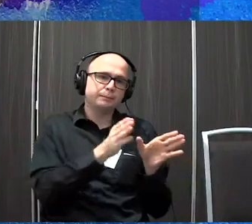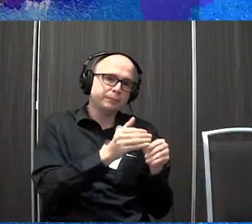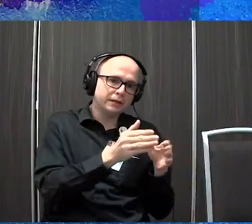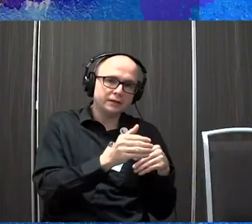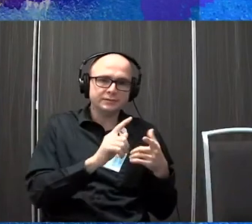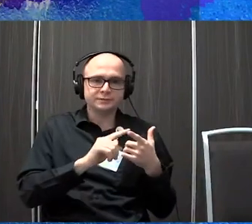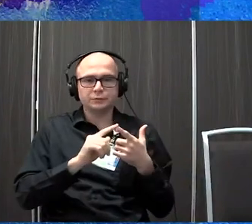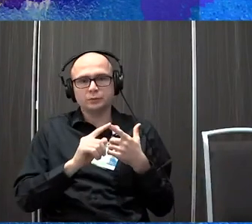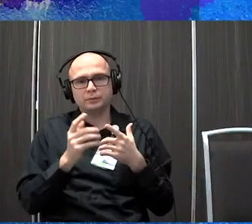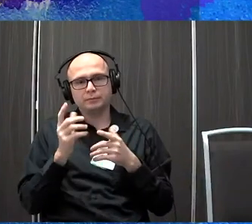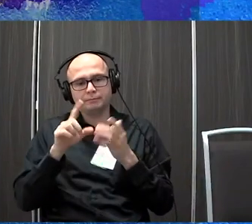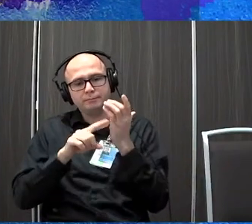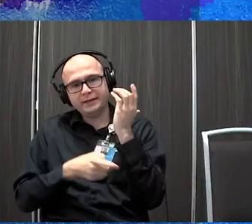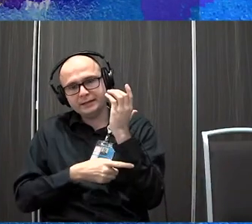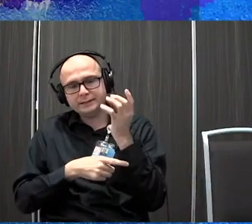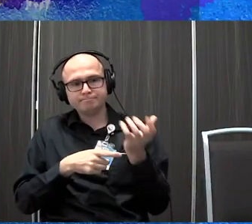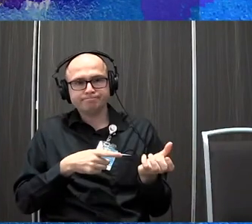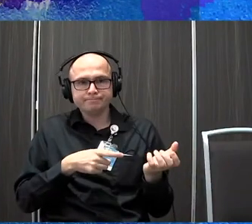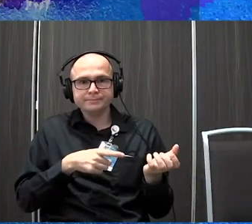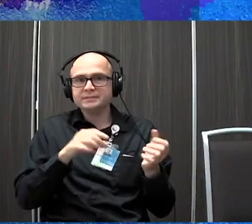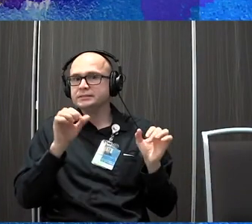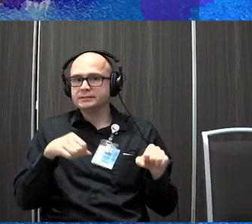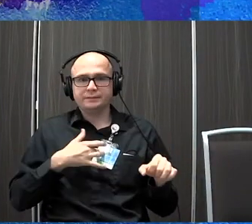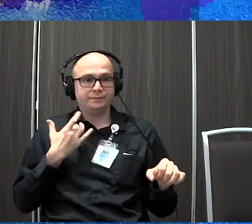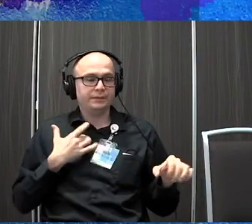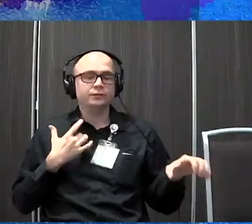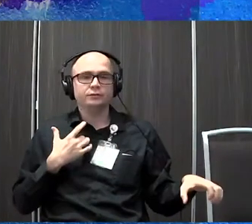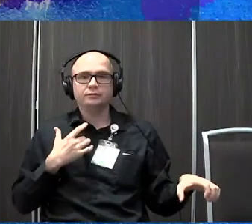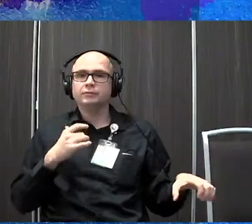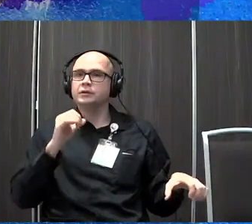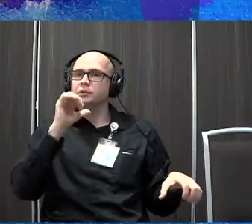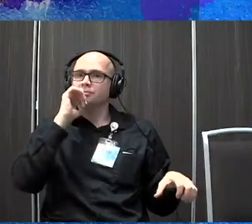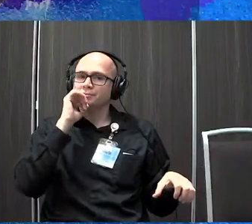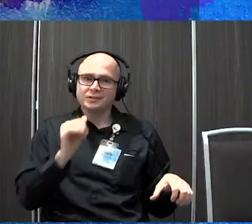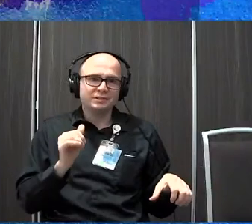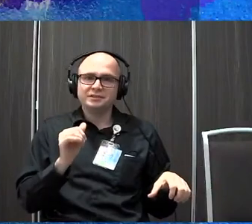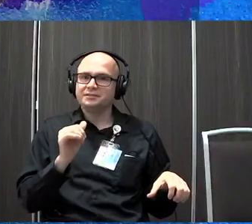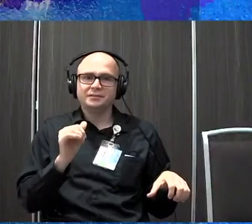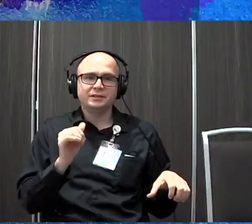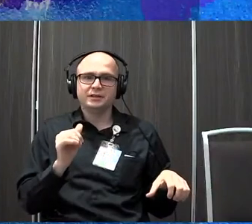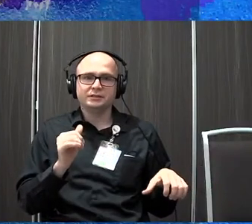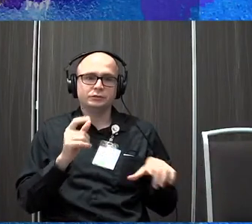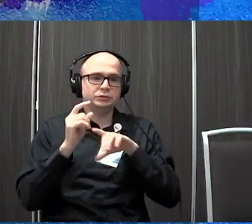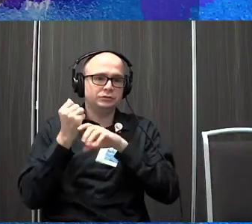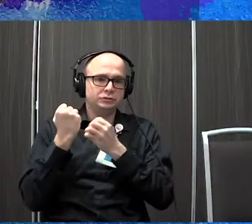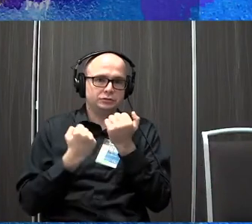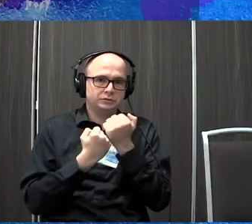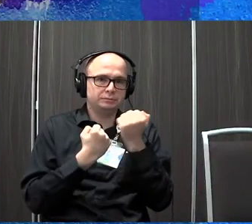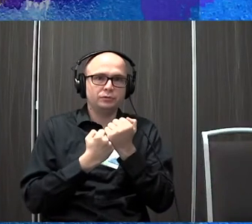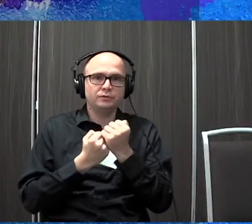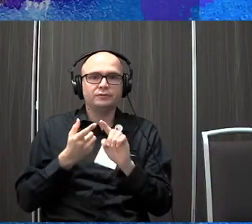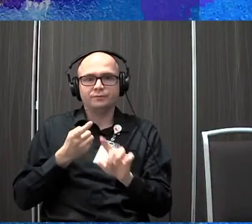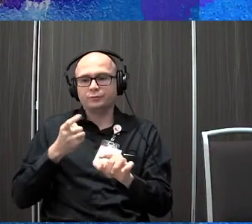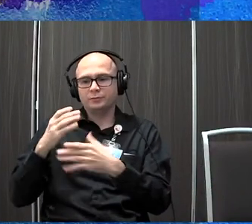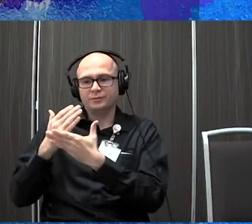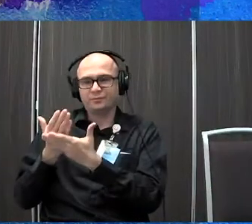bags or something like that. But, um, so they can still feel it, but they're not actually getting that external support from, um, from a